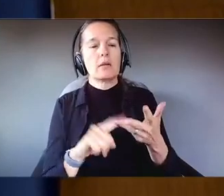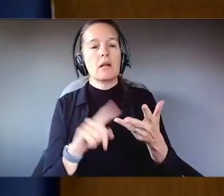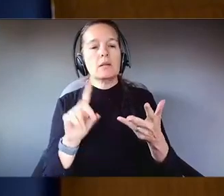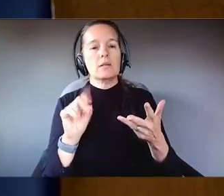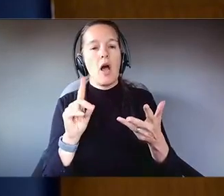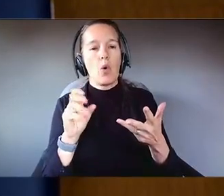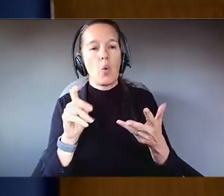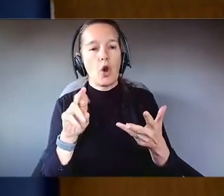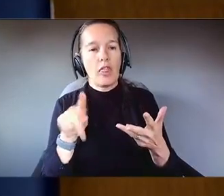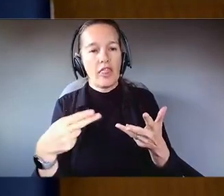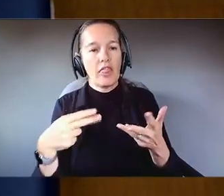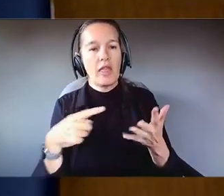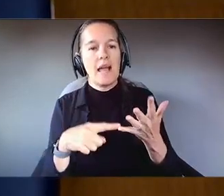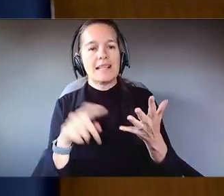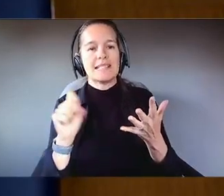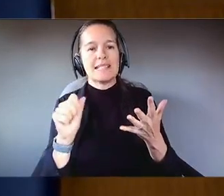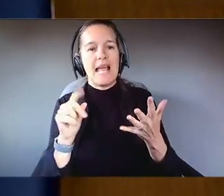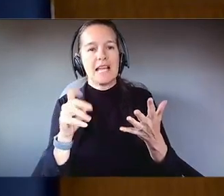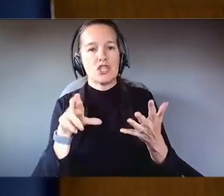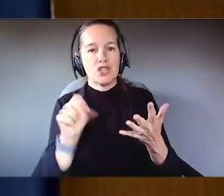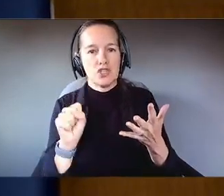So I'll turn next to Senator Fetterman.